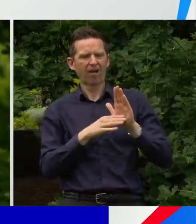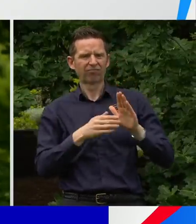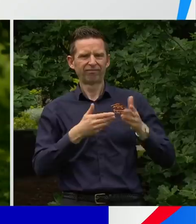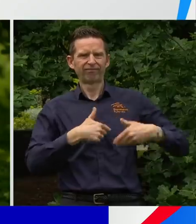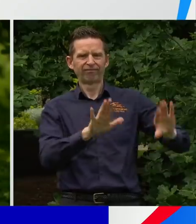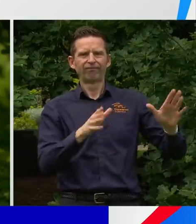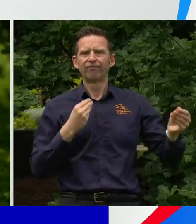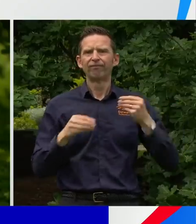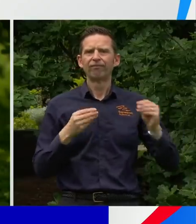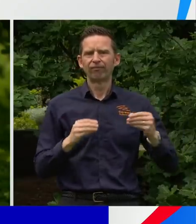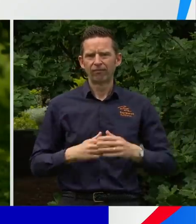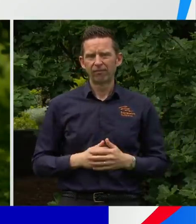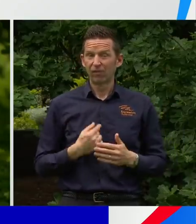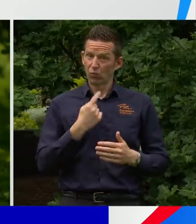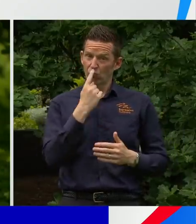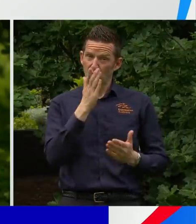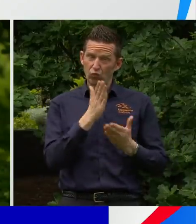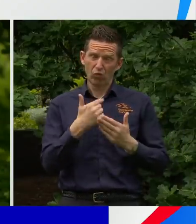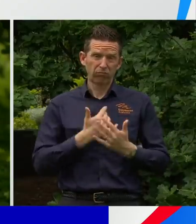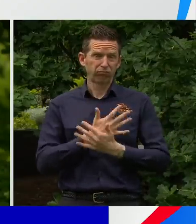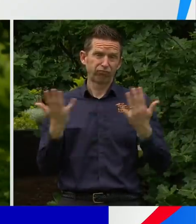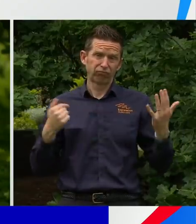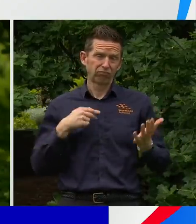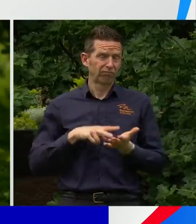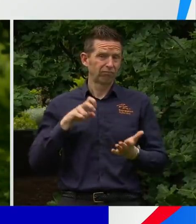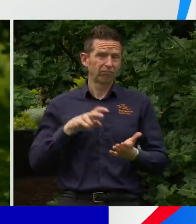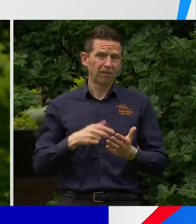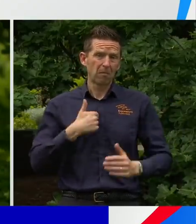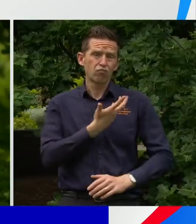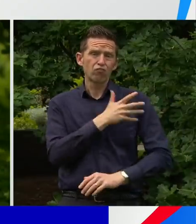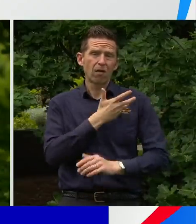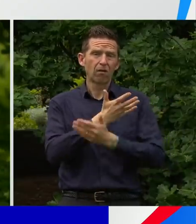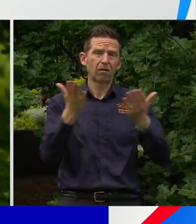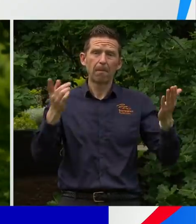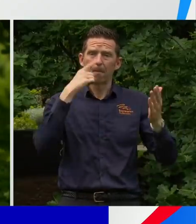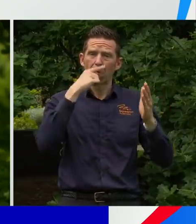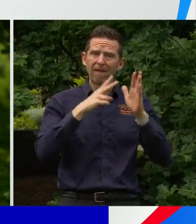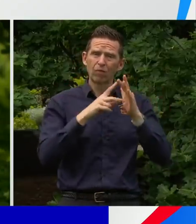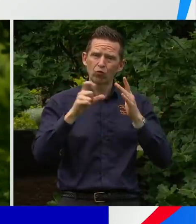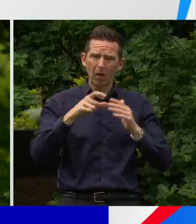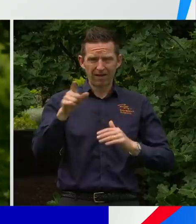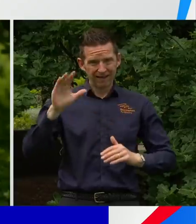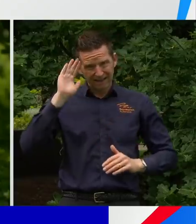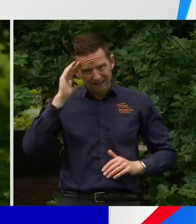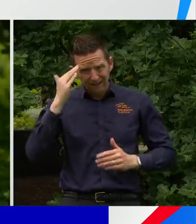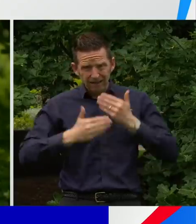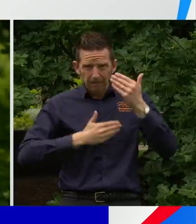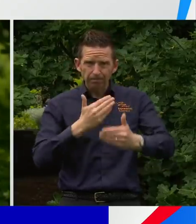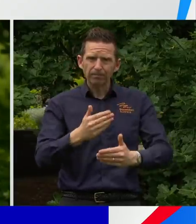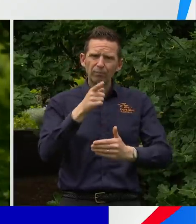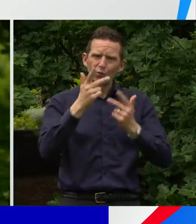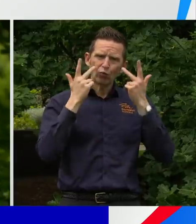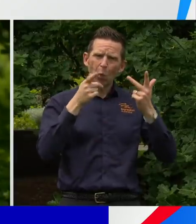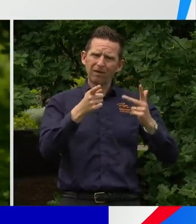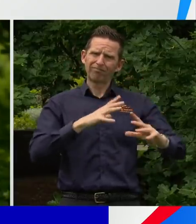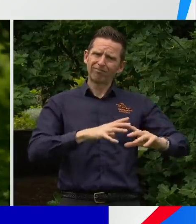I simply cannot tell you how proud I am of every single Victorian who has persevered, shown great courage and character,